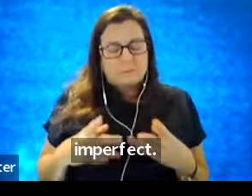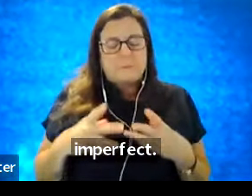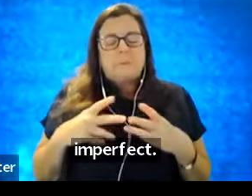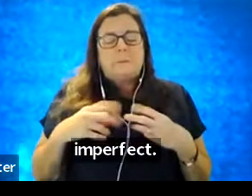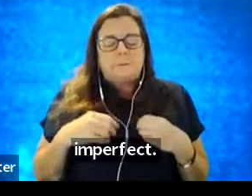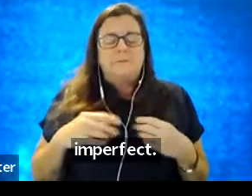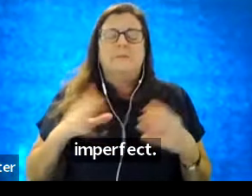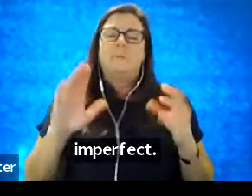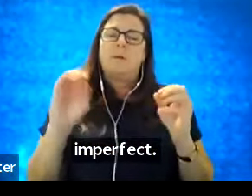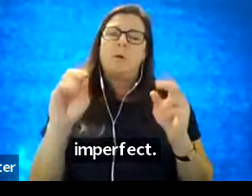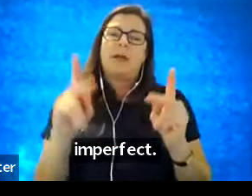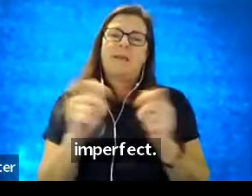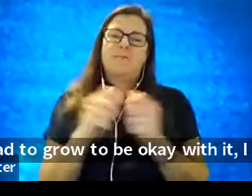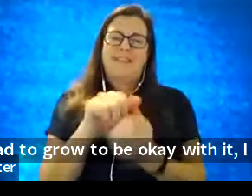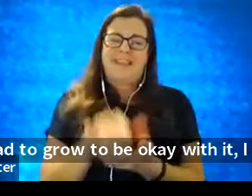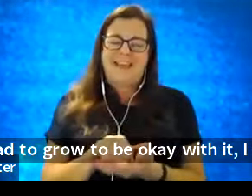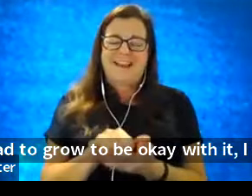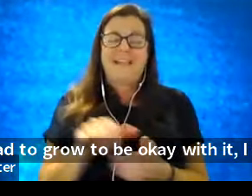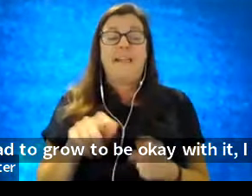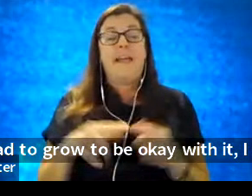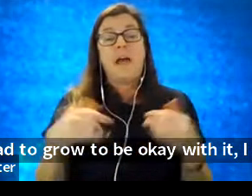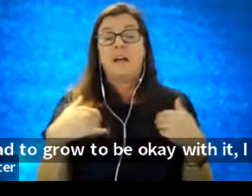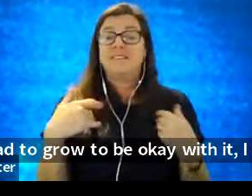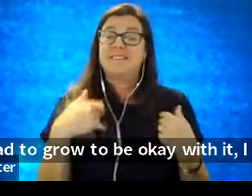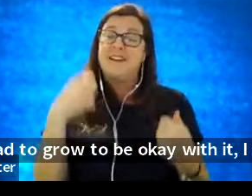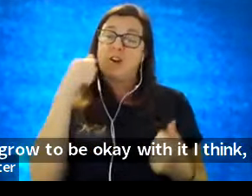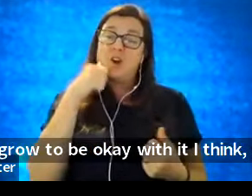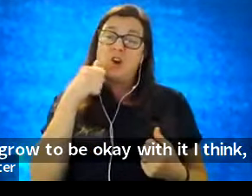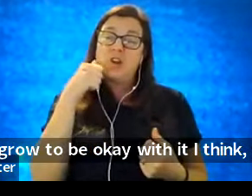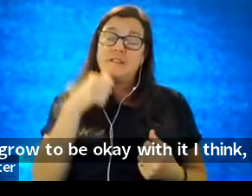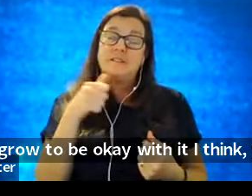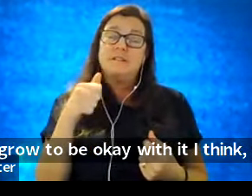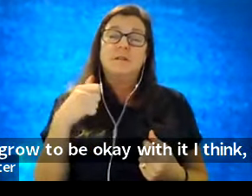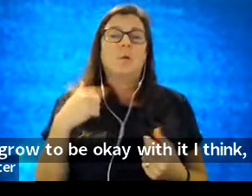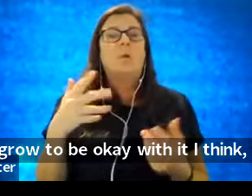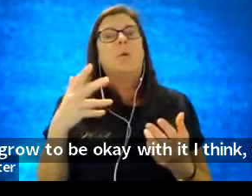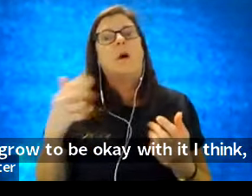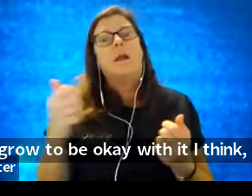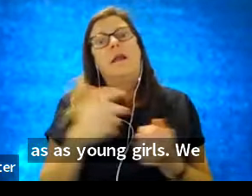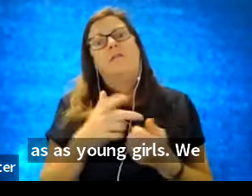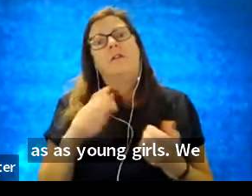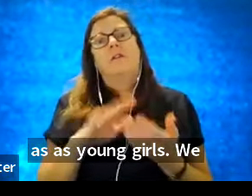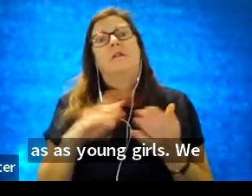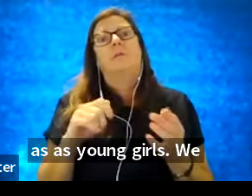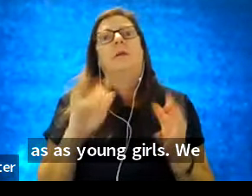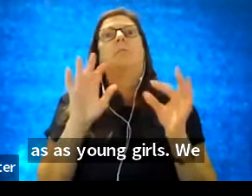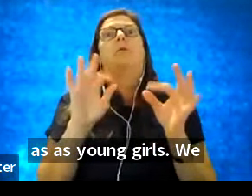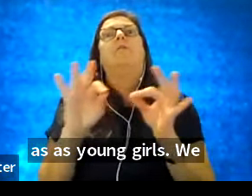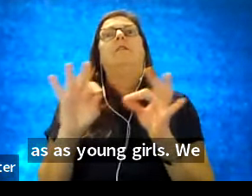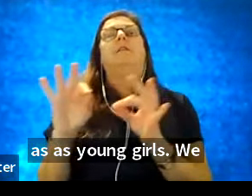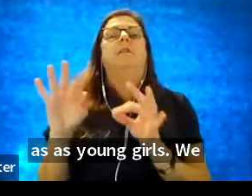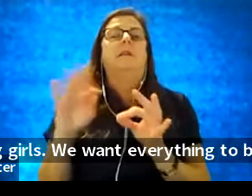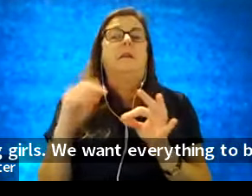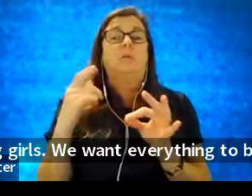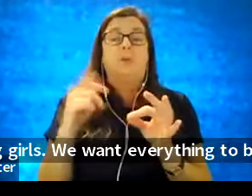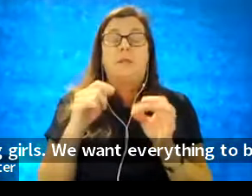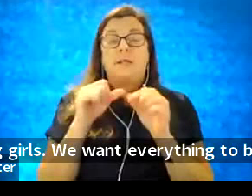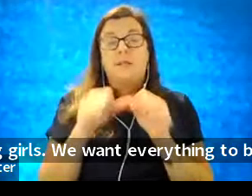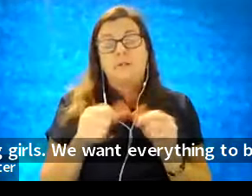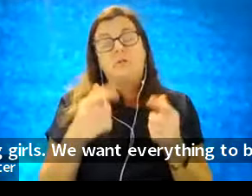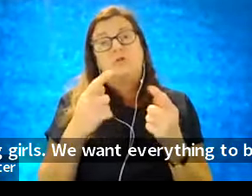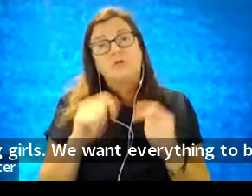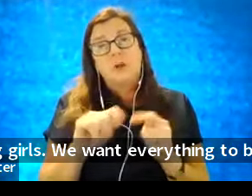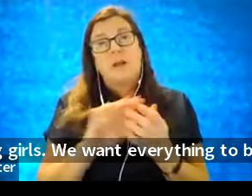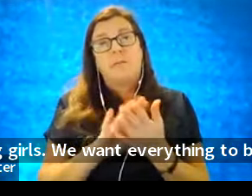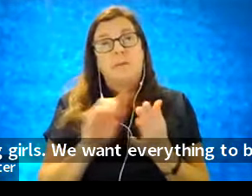I think, you know, as young girls, we want everything to be perfect, and while we continue to strive for